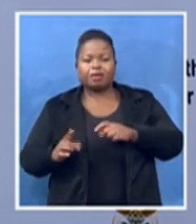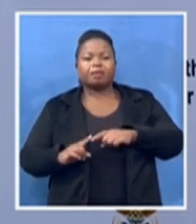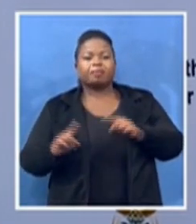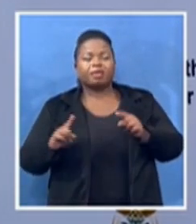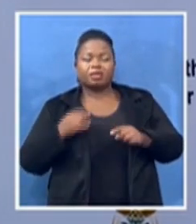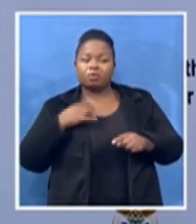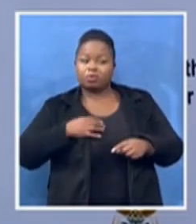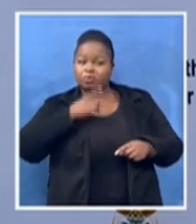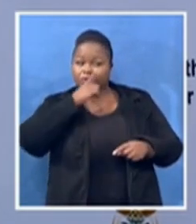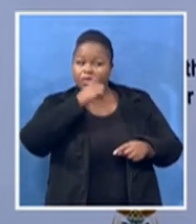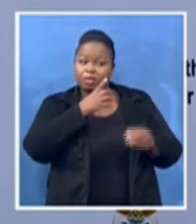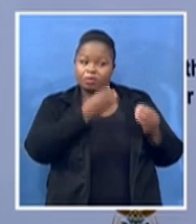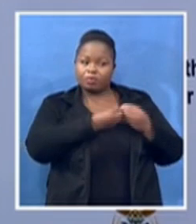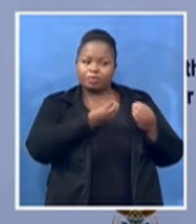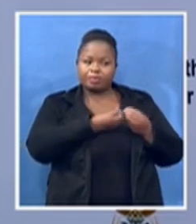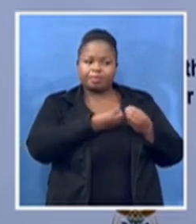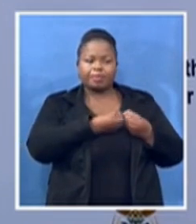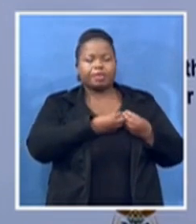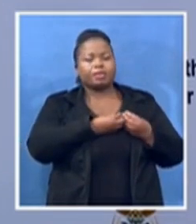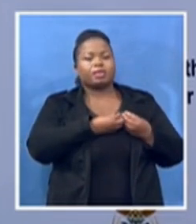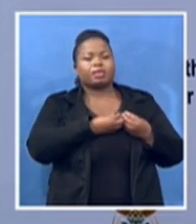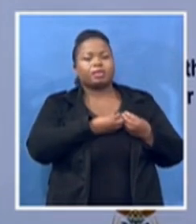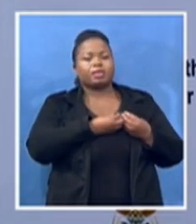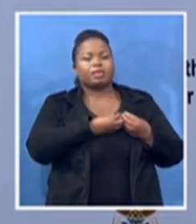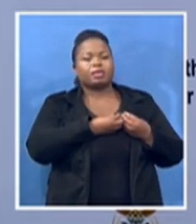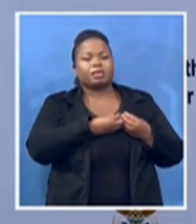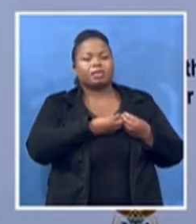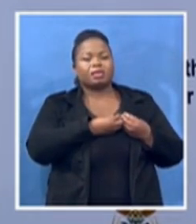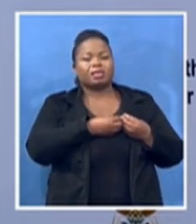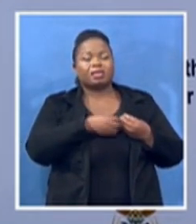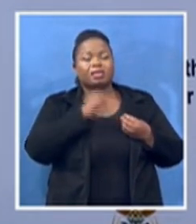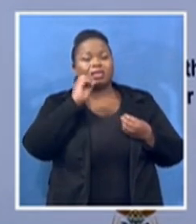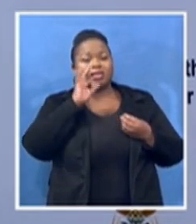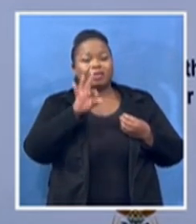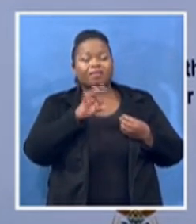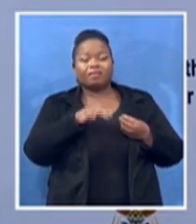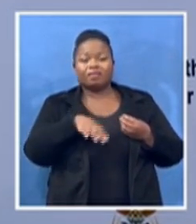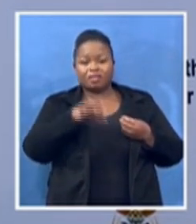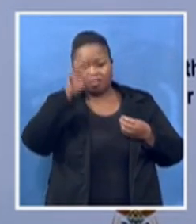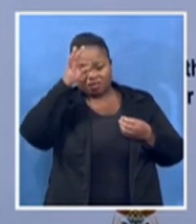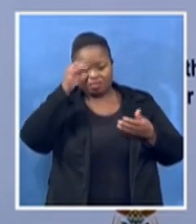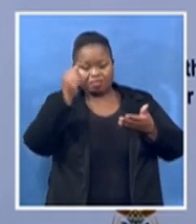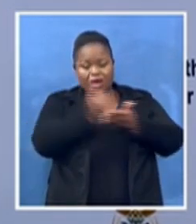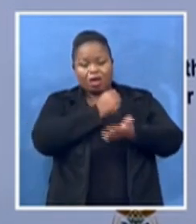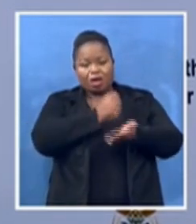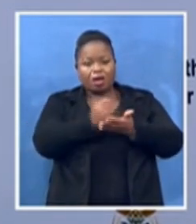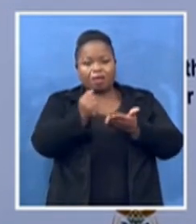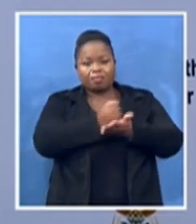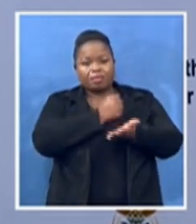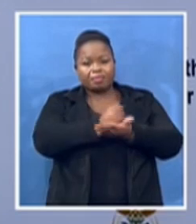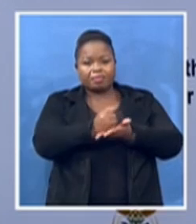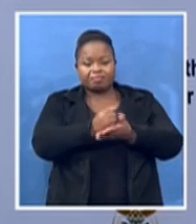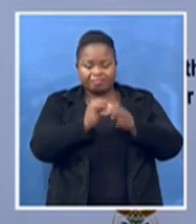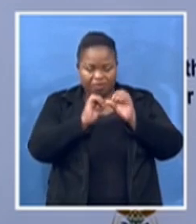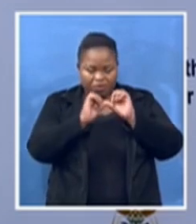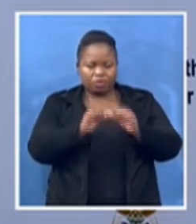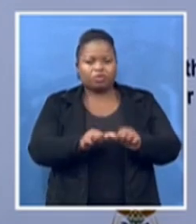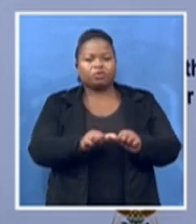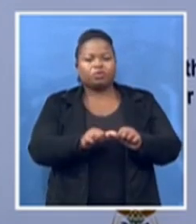if this past law thing continues so shall our struggle